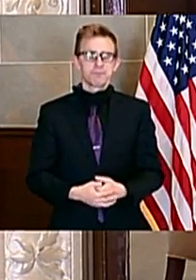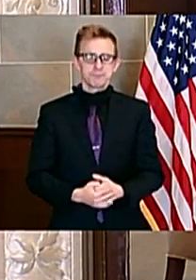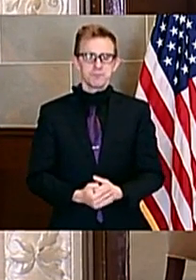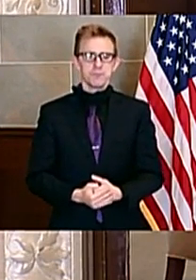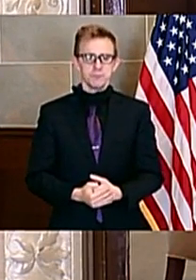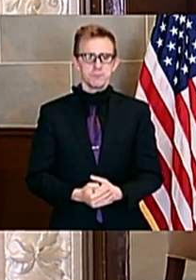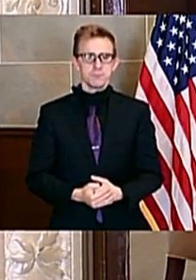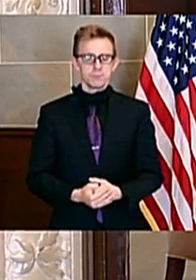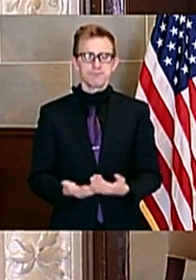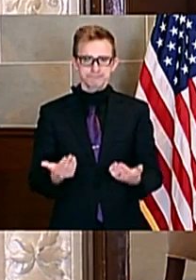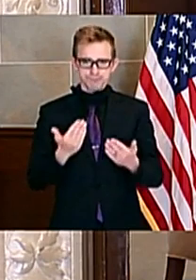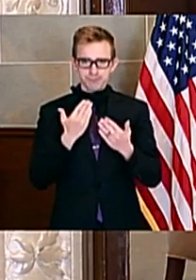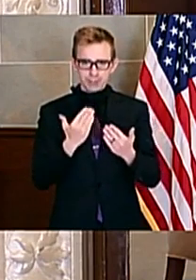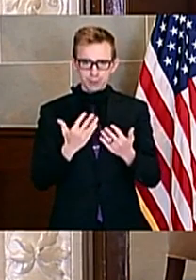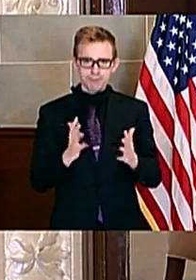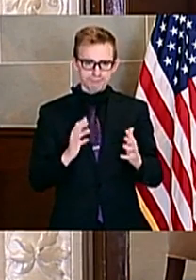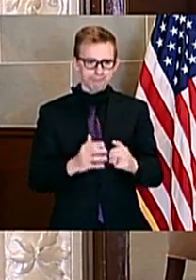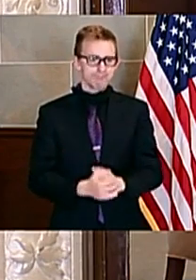weeks. Thank you.